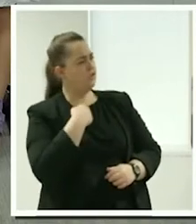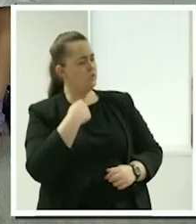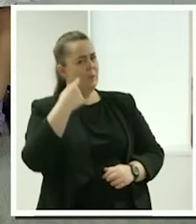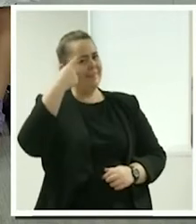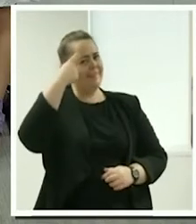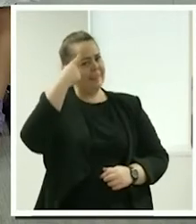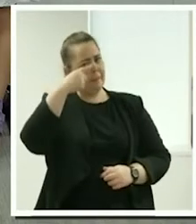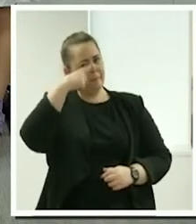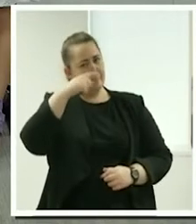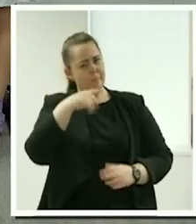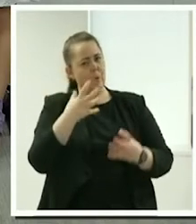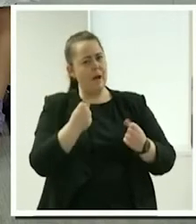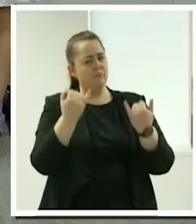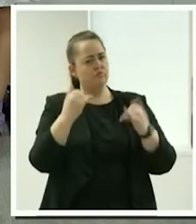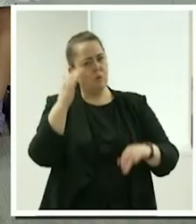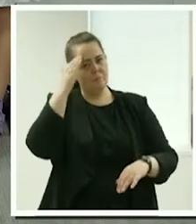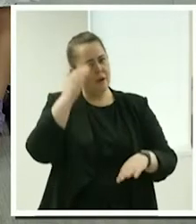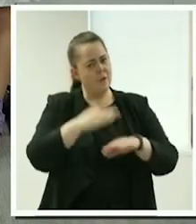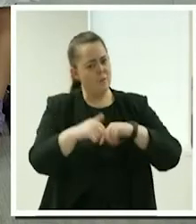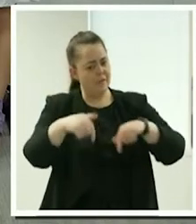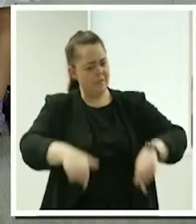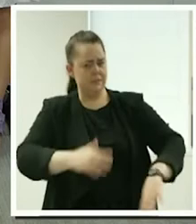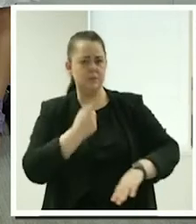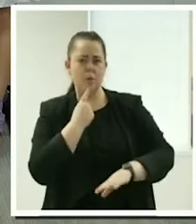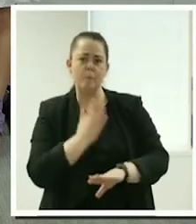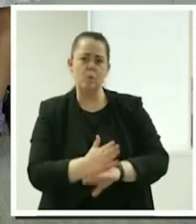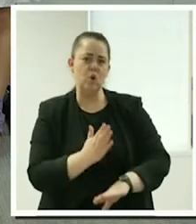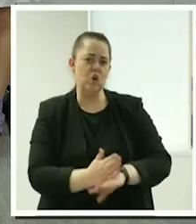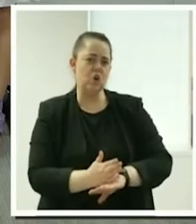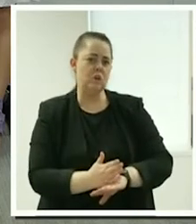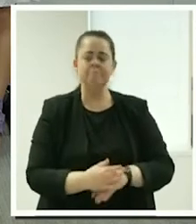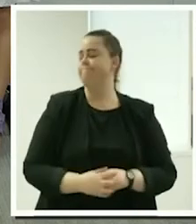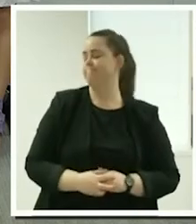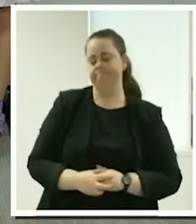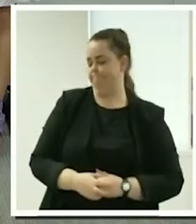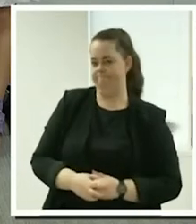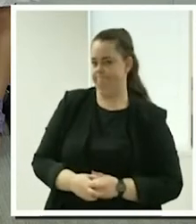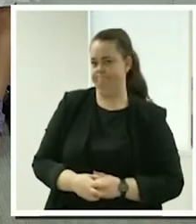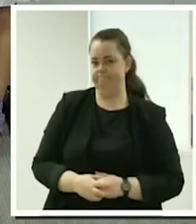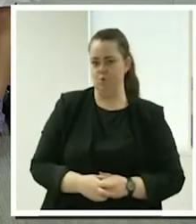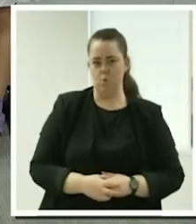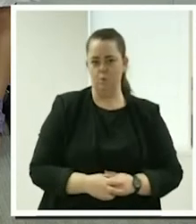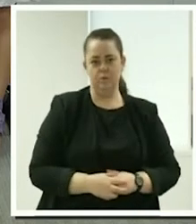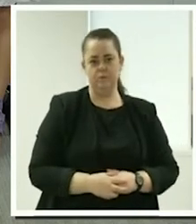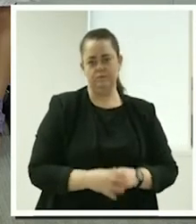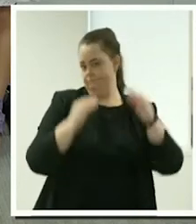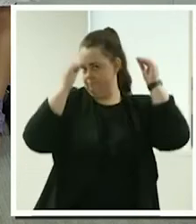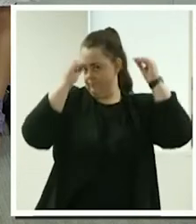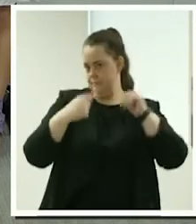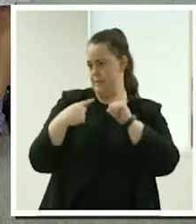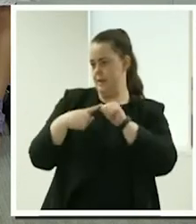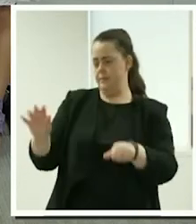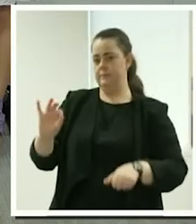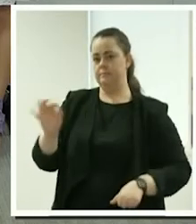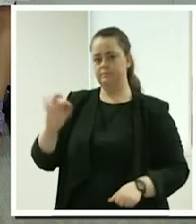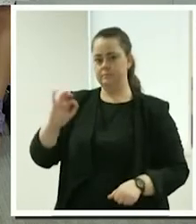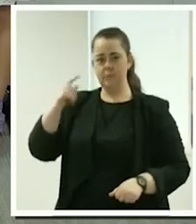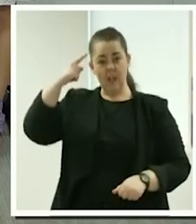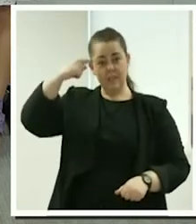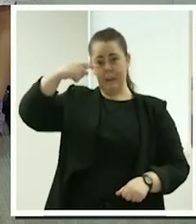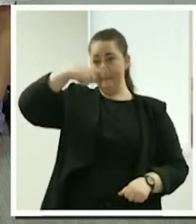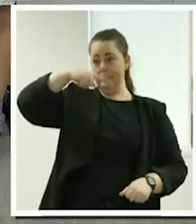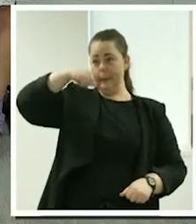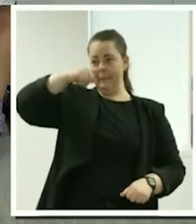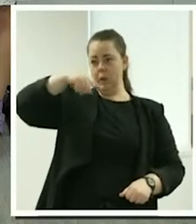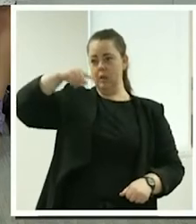in disability um and in aged care? I do I believe that a lot of people think that what we do is just looking